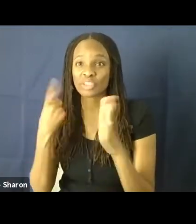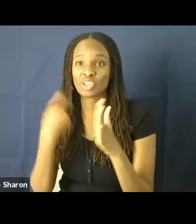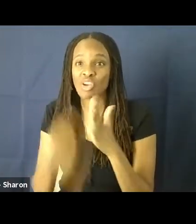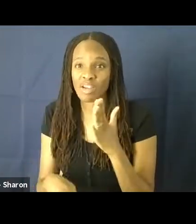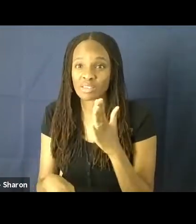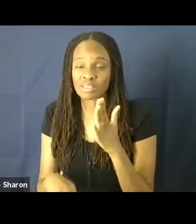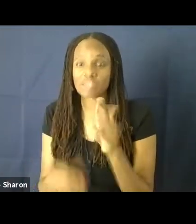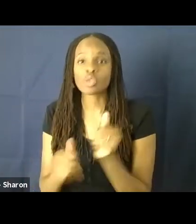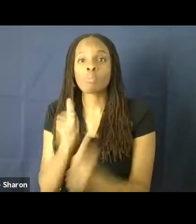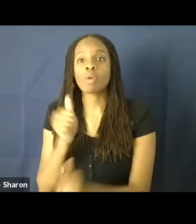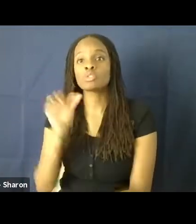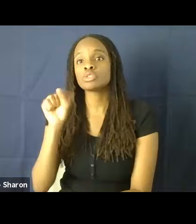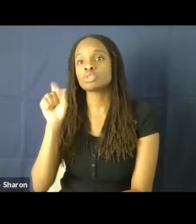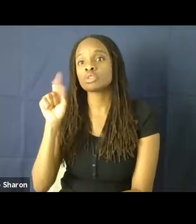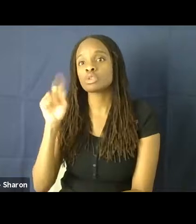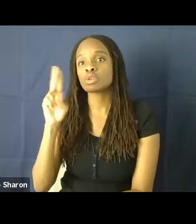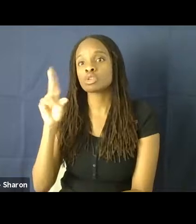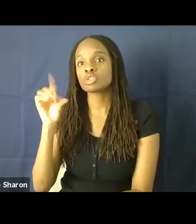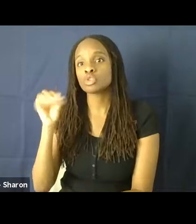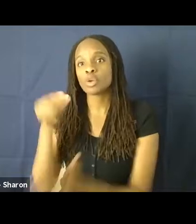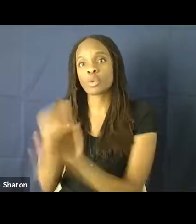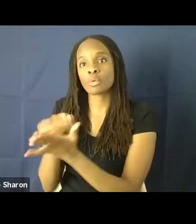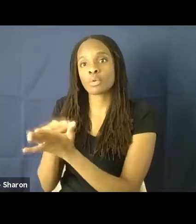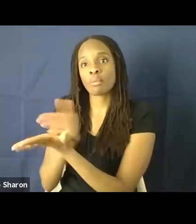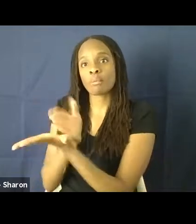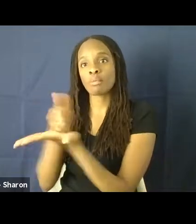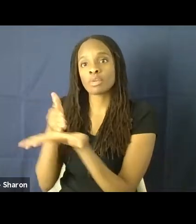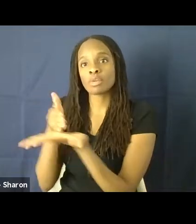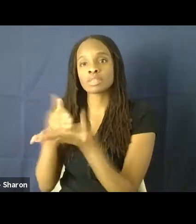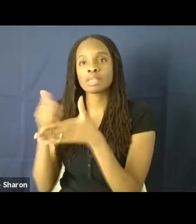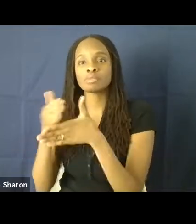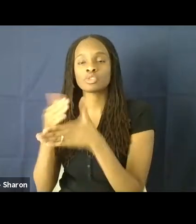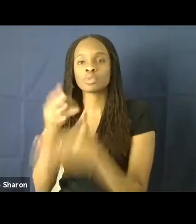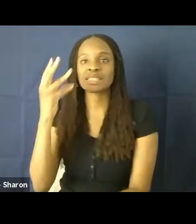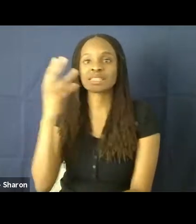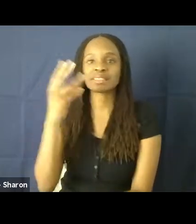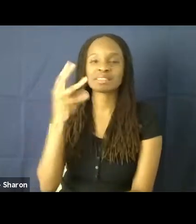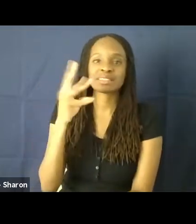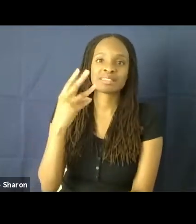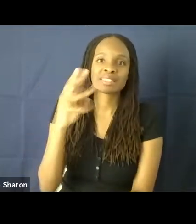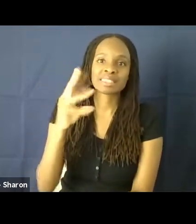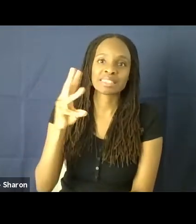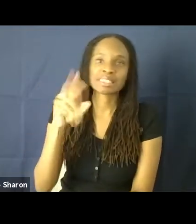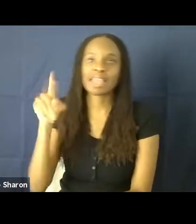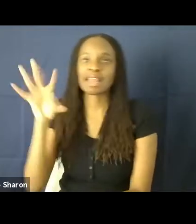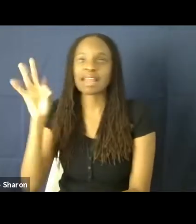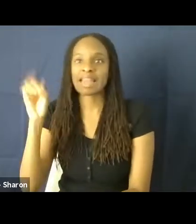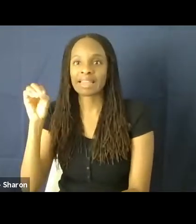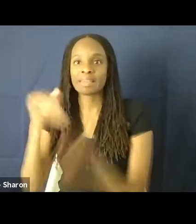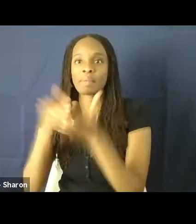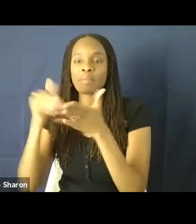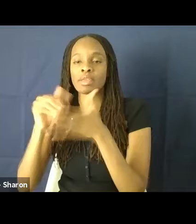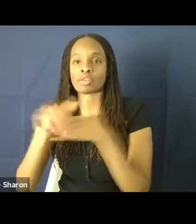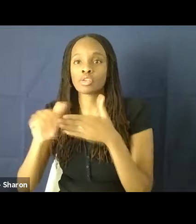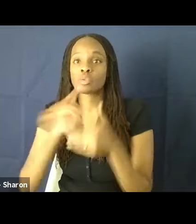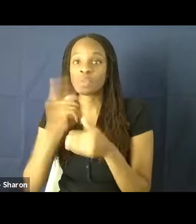most studio budgets for films are between 60 and $90 million. Really, really expensive movies can be over